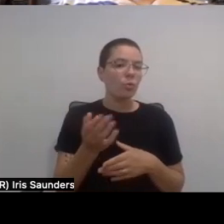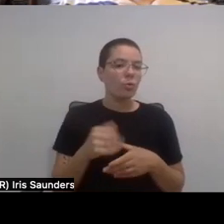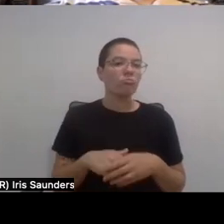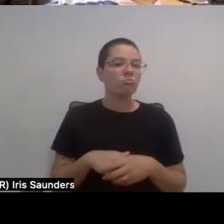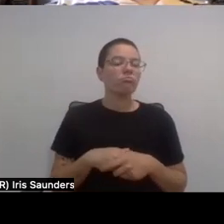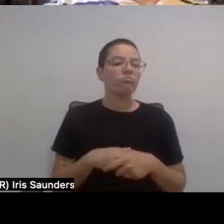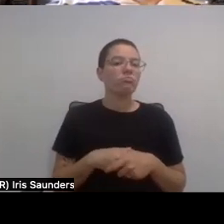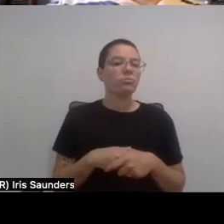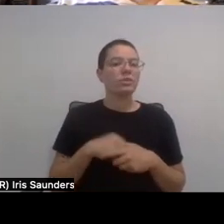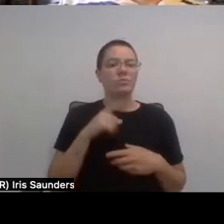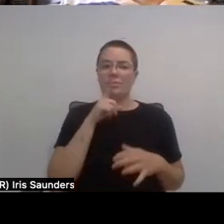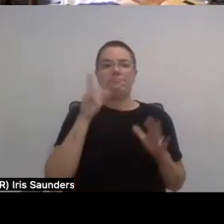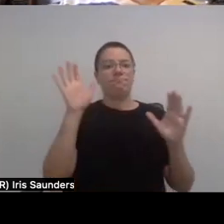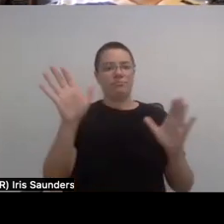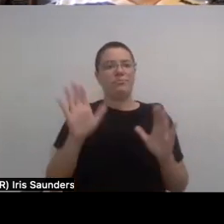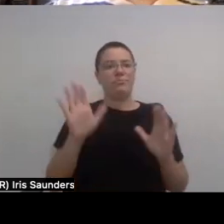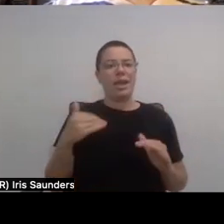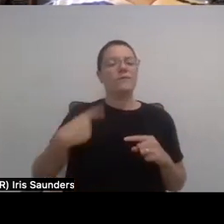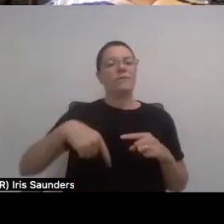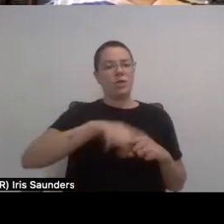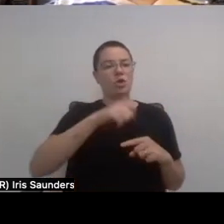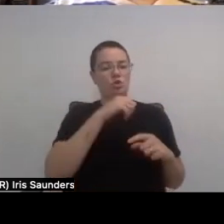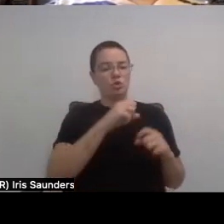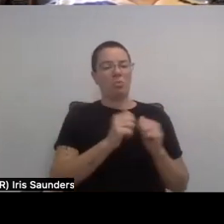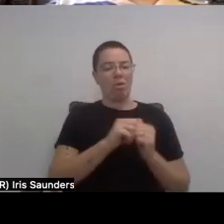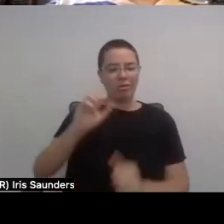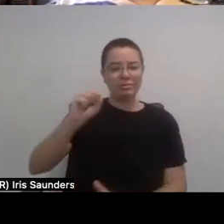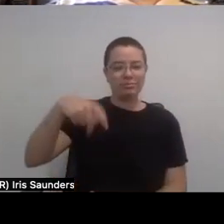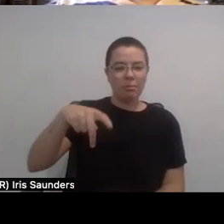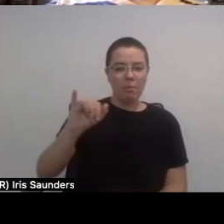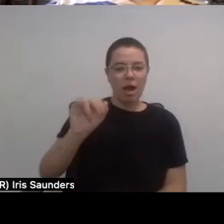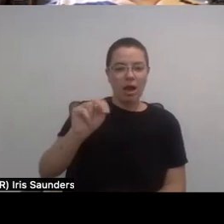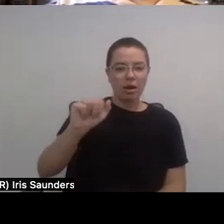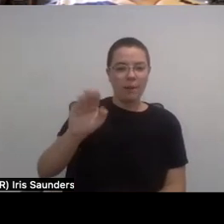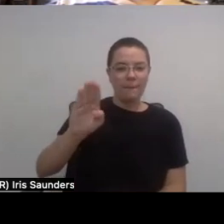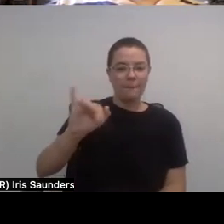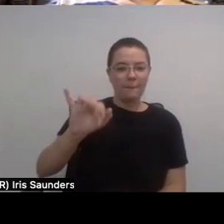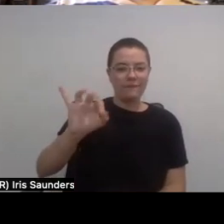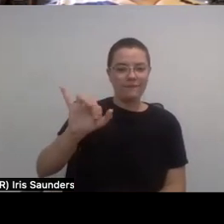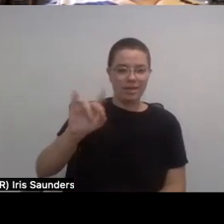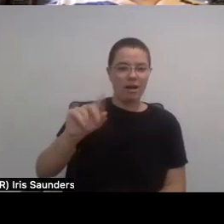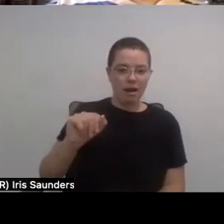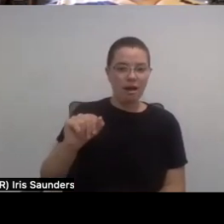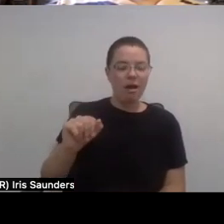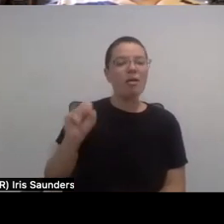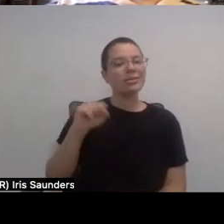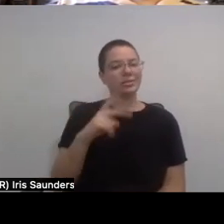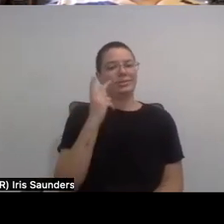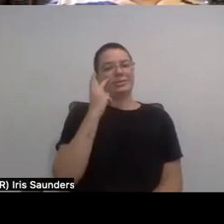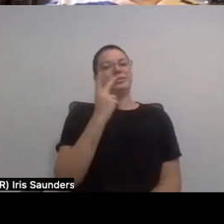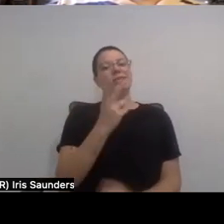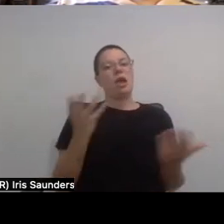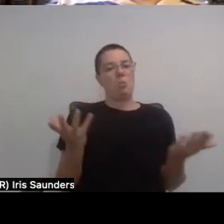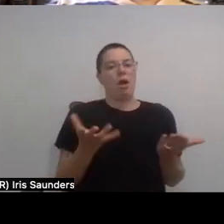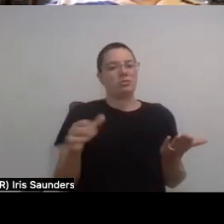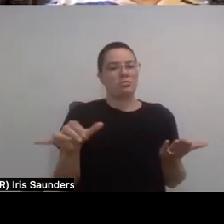one of the girls have spied a bit for me. So you got to see in the film what it was like, you know, growing up in